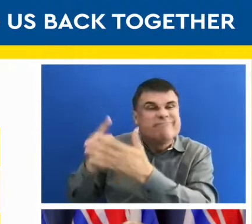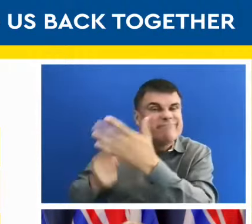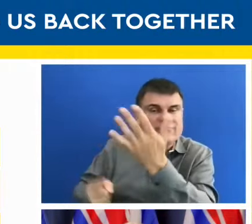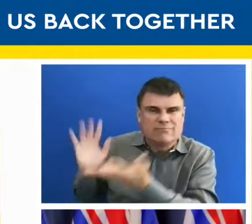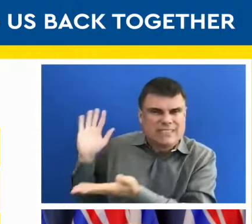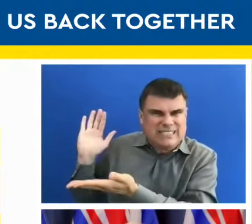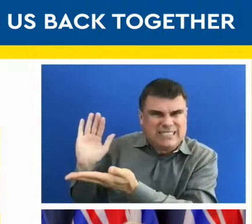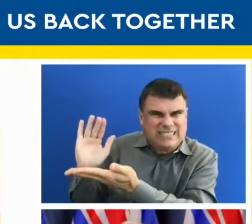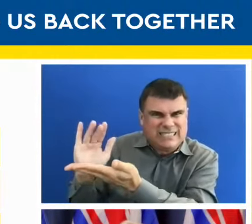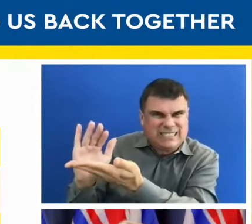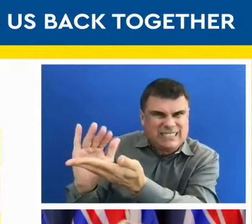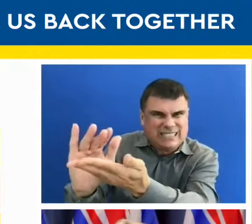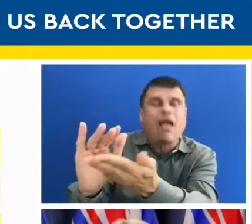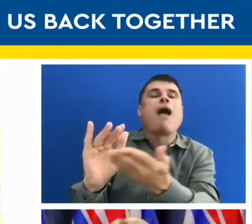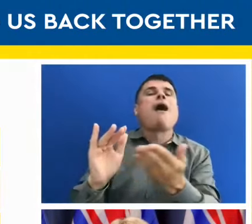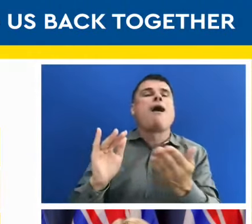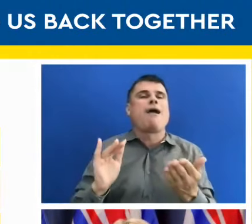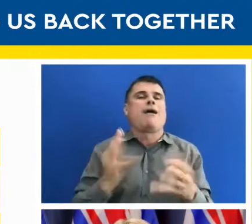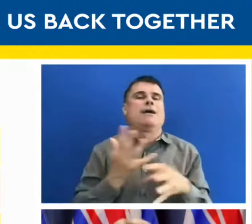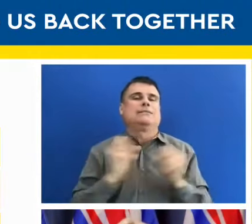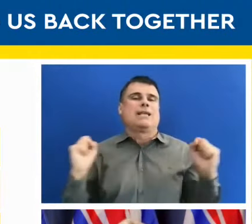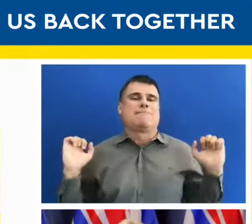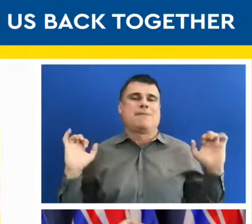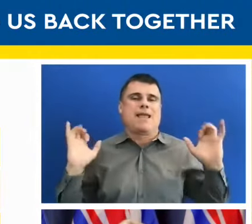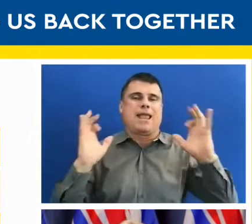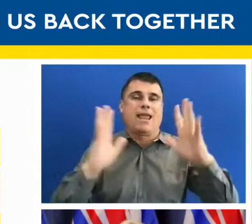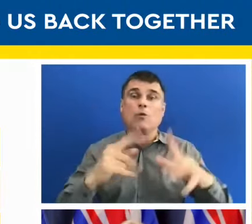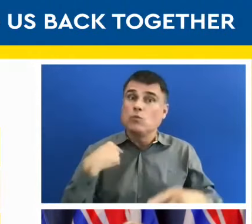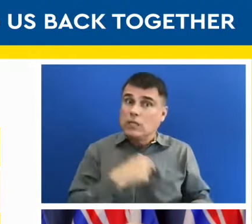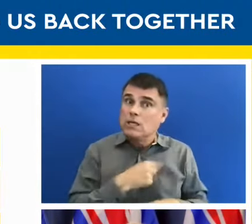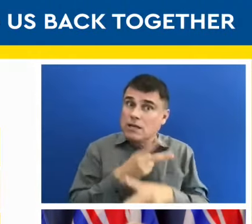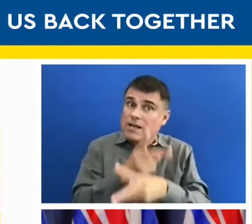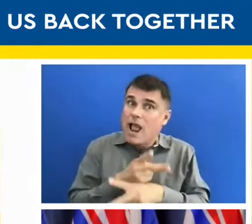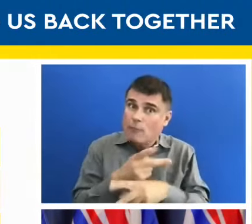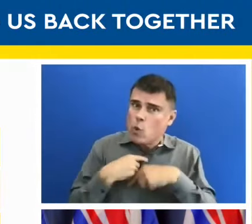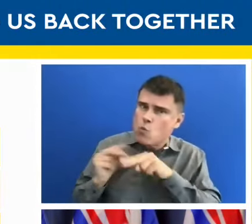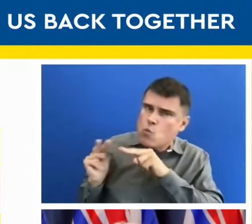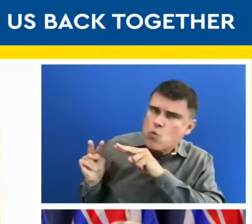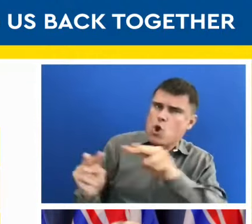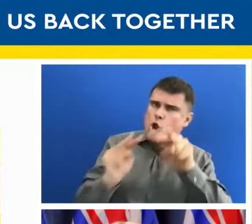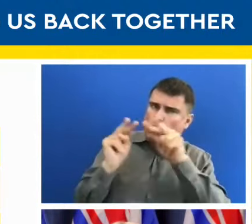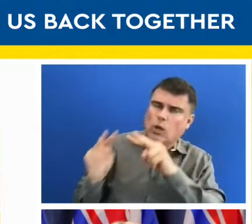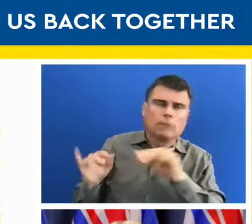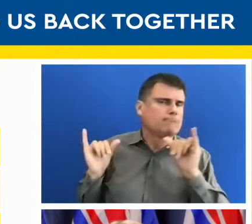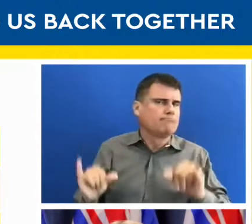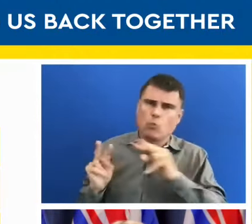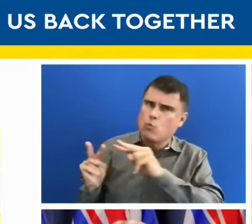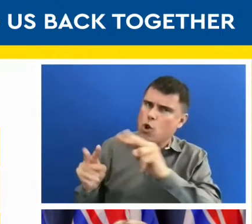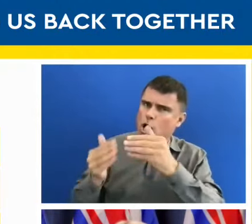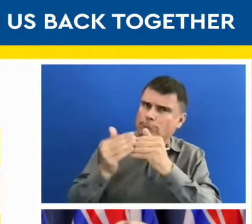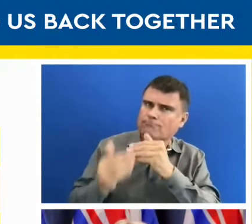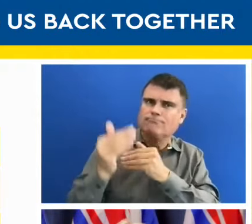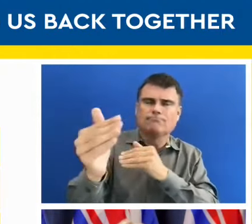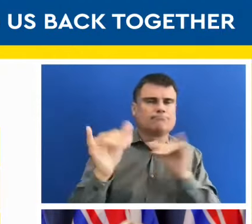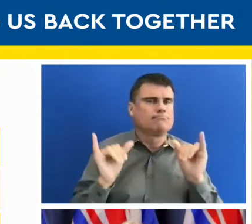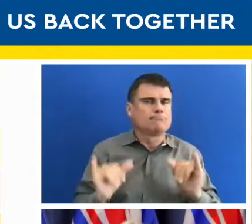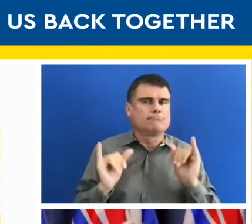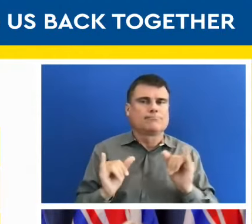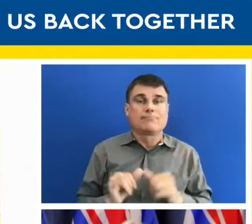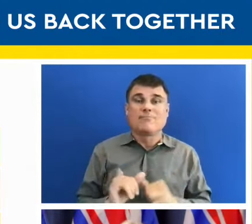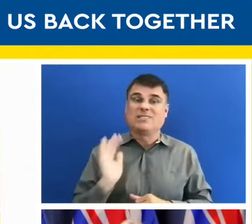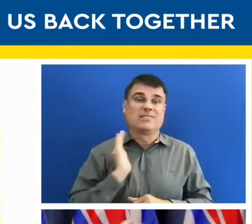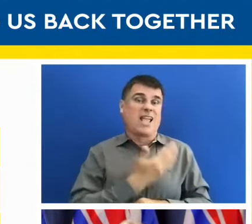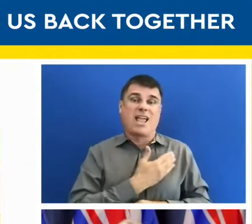lives. We are watching things closely and we will continue to. We have never been here before and it has been a long